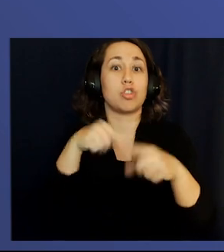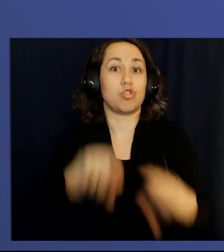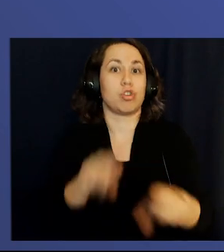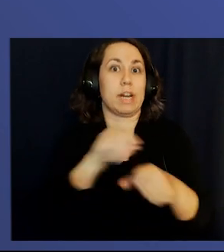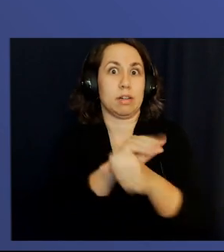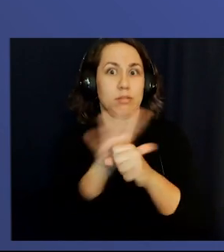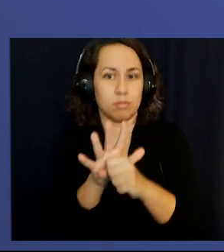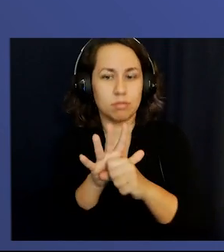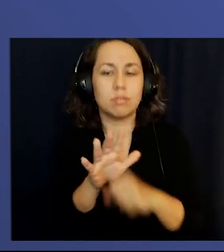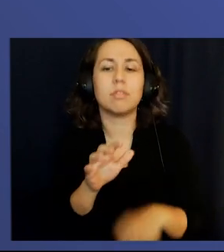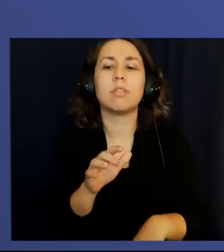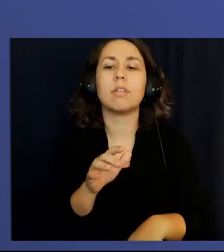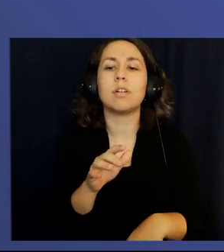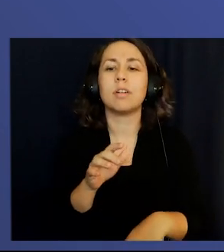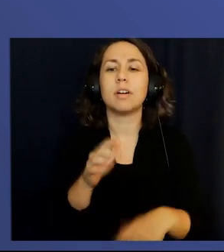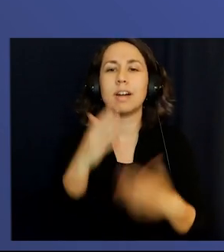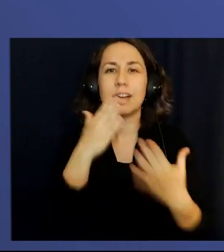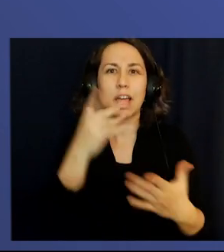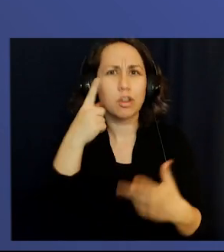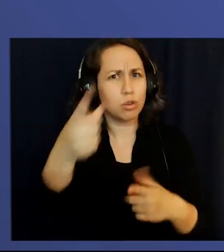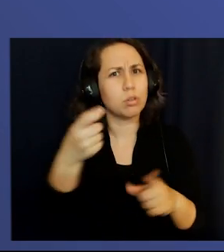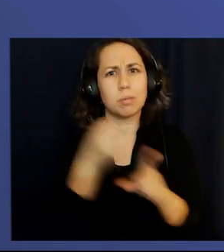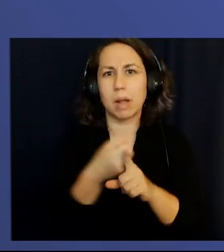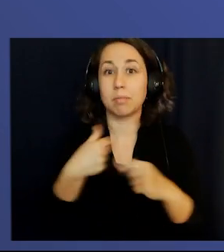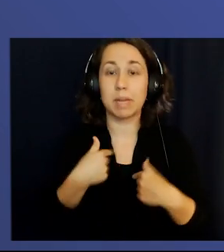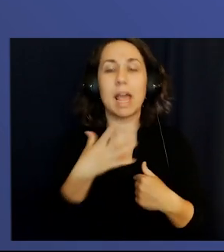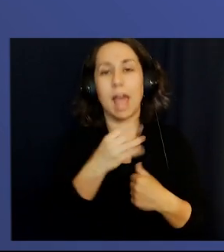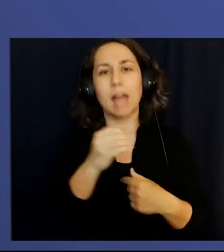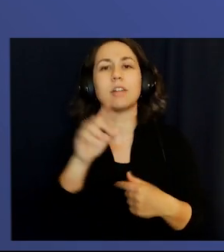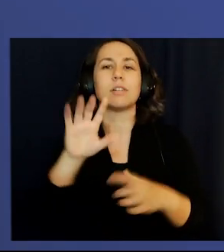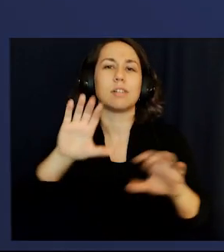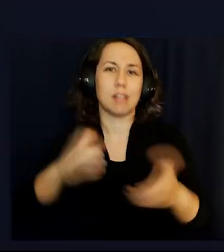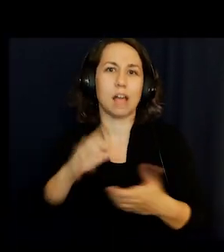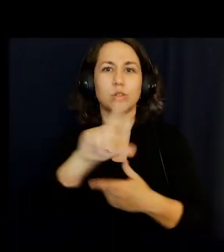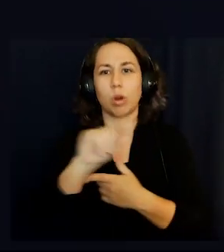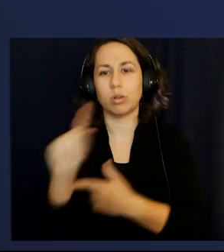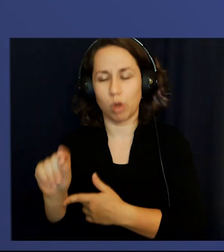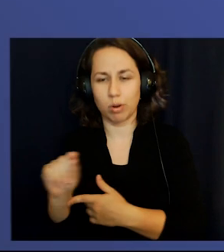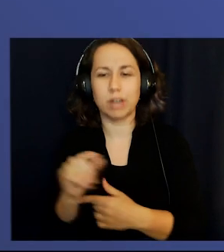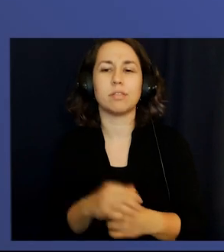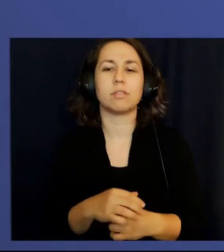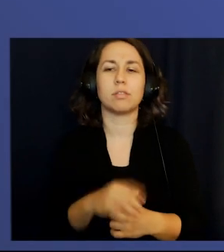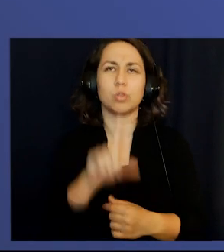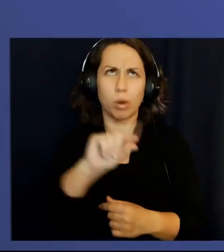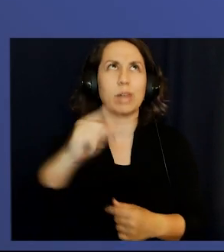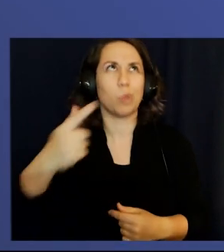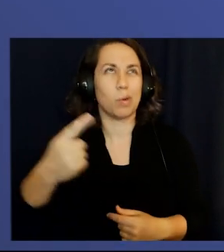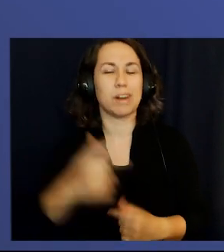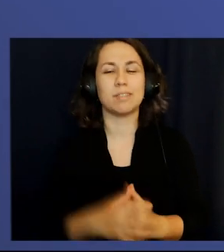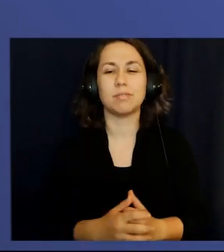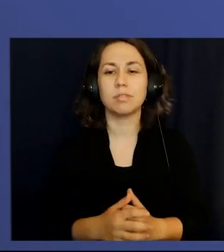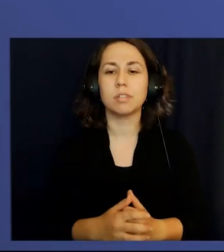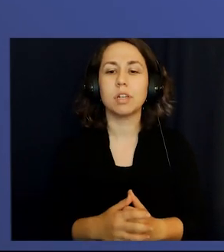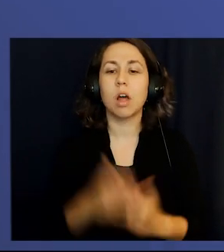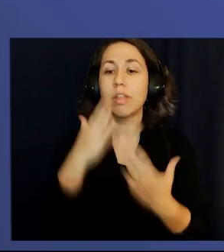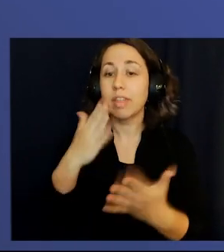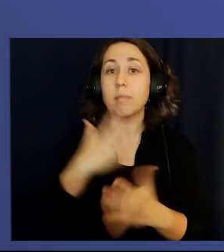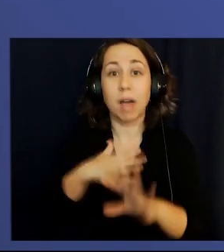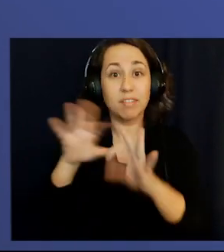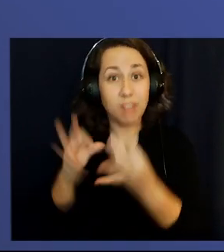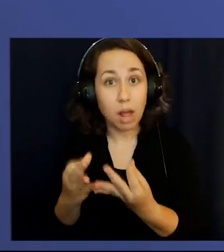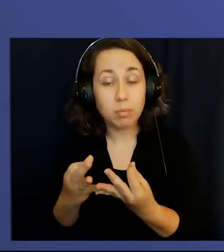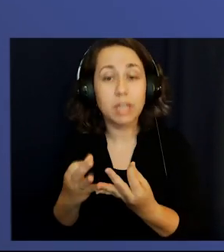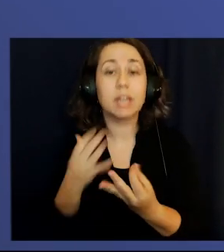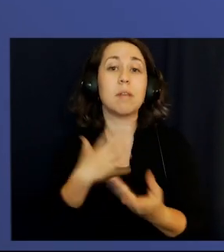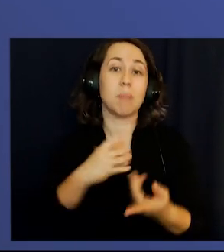of you have made a great impact not only for me, but for the rest of class of 2021. I want to thank my family for their endless support